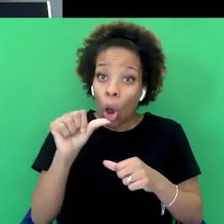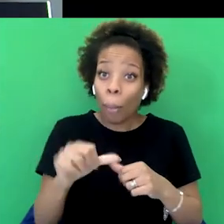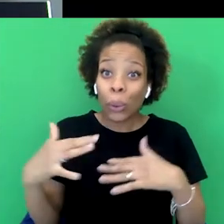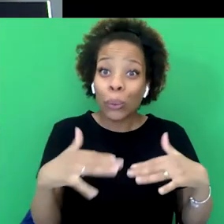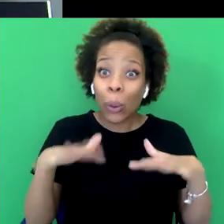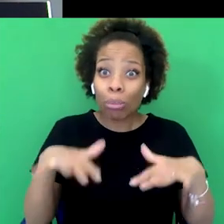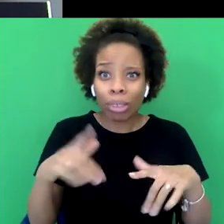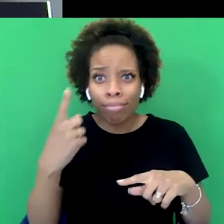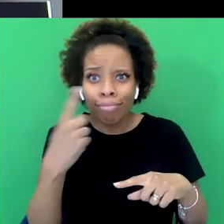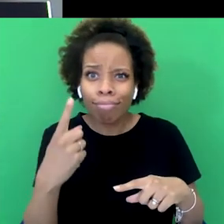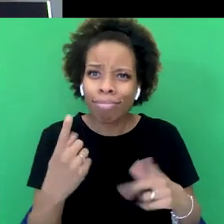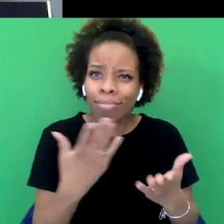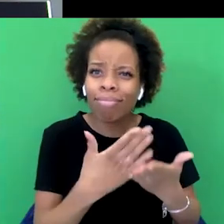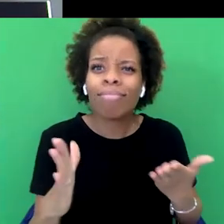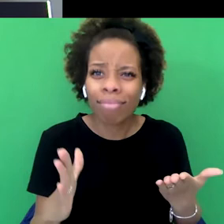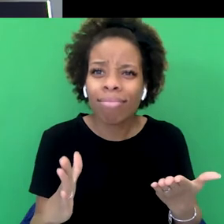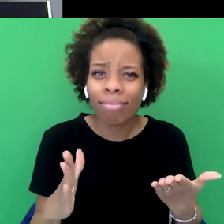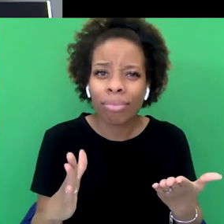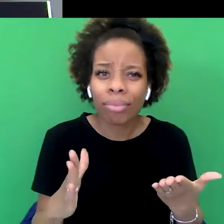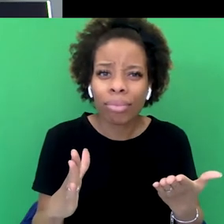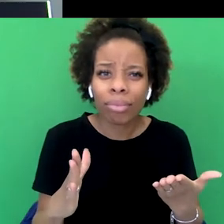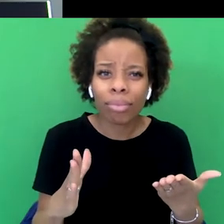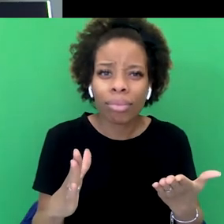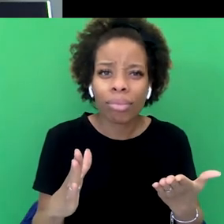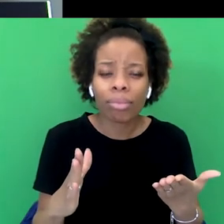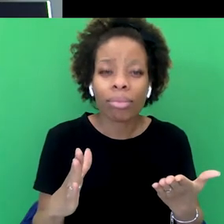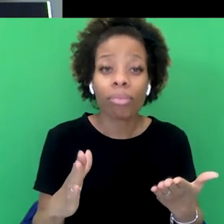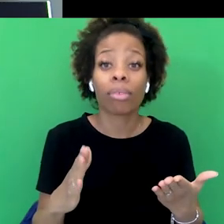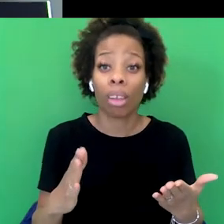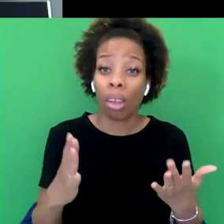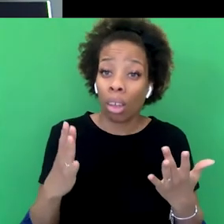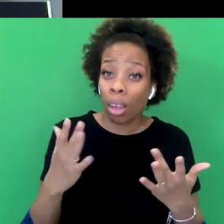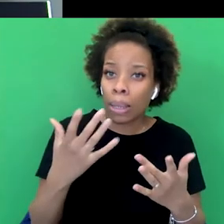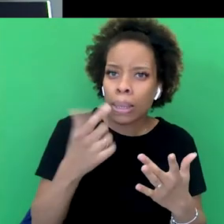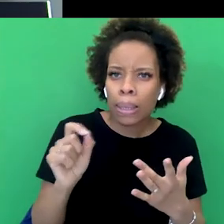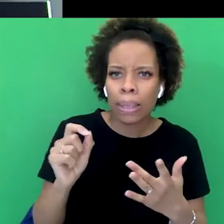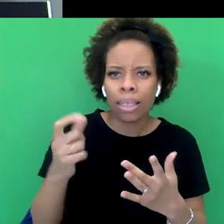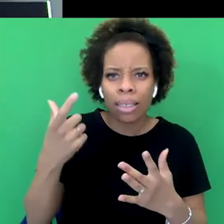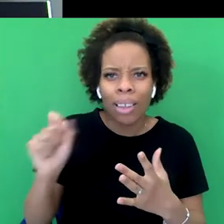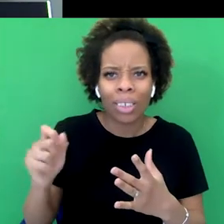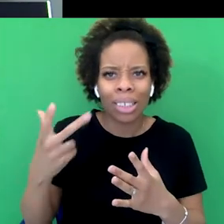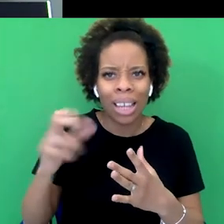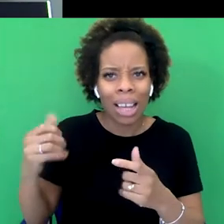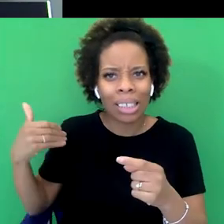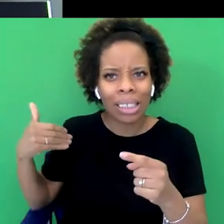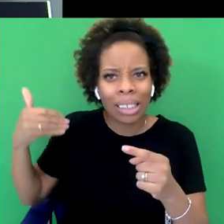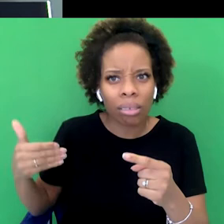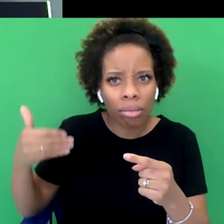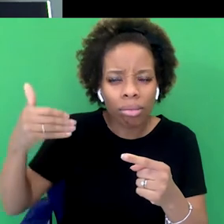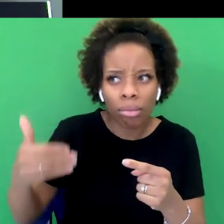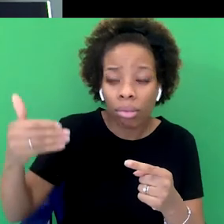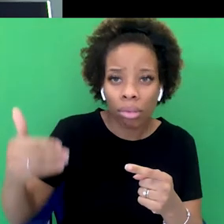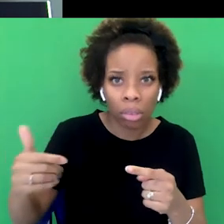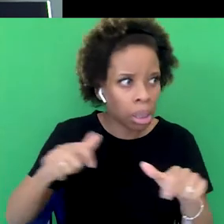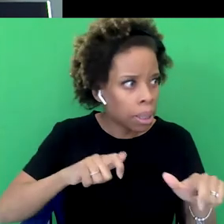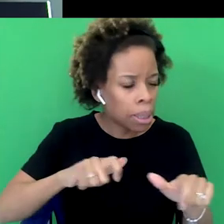you can prove that racism, that really obvious racism we had in the 60s, 70s and 80s, still exists. And it gets